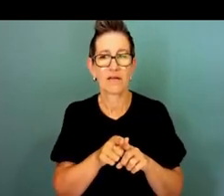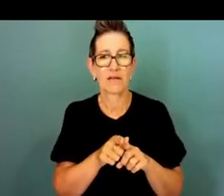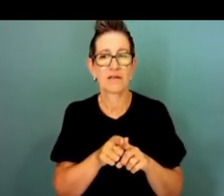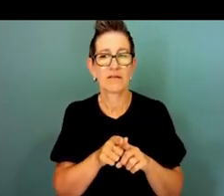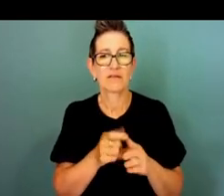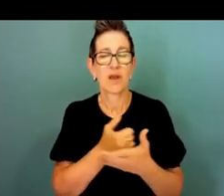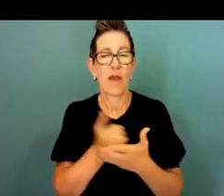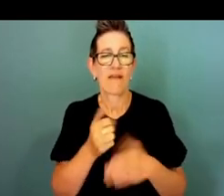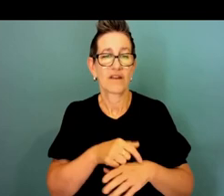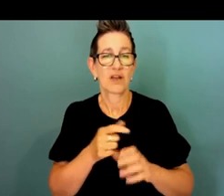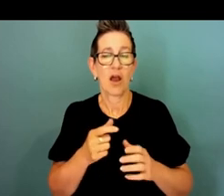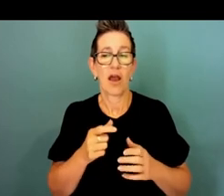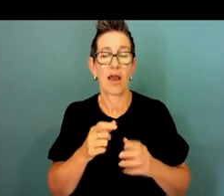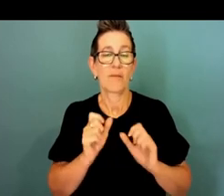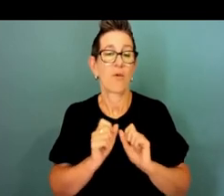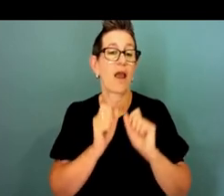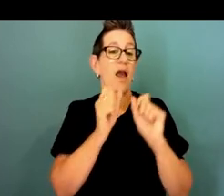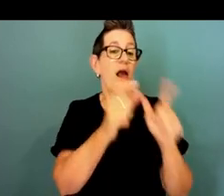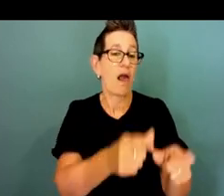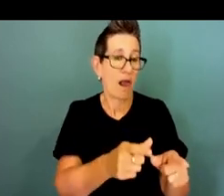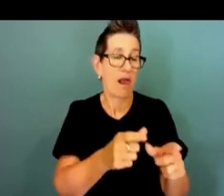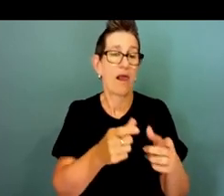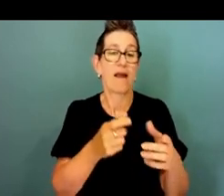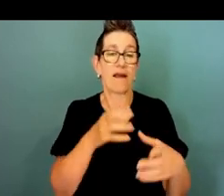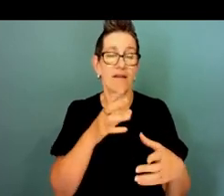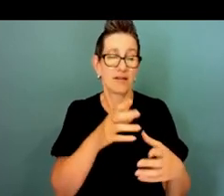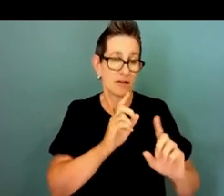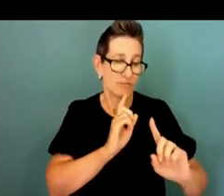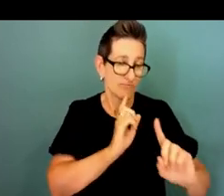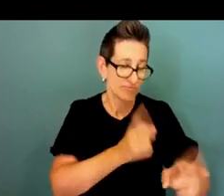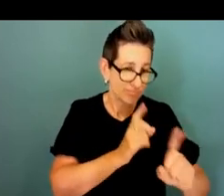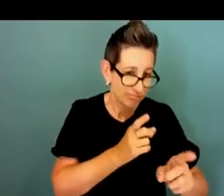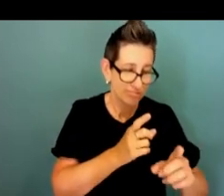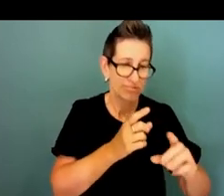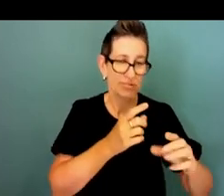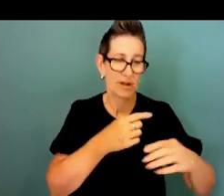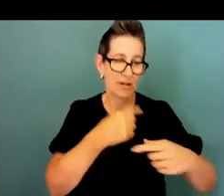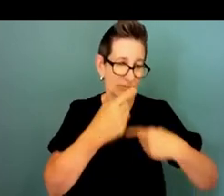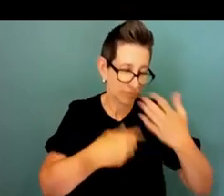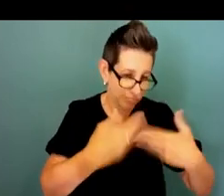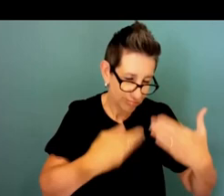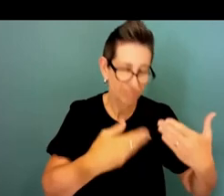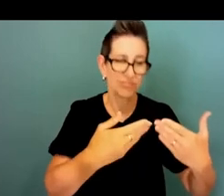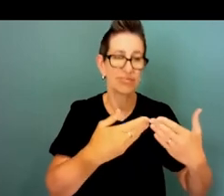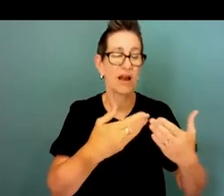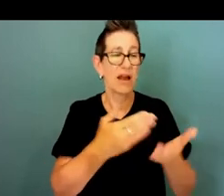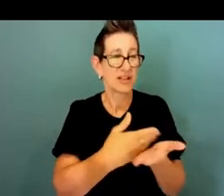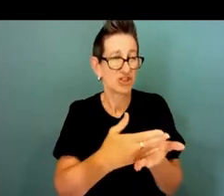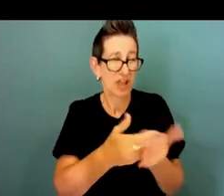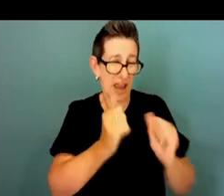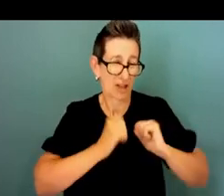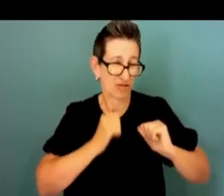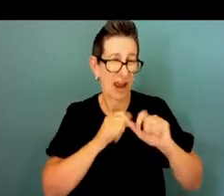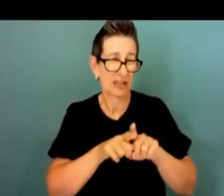is a capability uplift a sharing of capability or a connecting of capability from all of those capabilities that exist